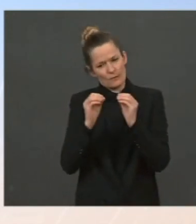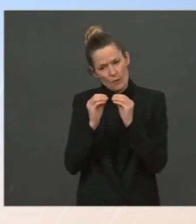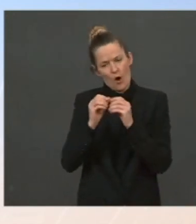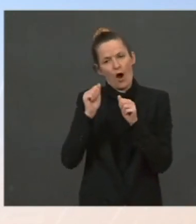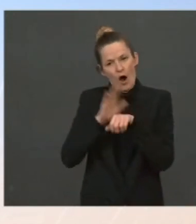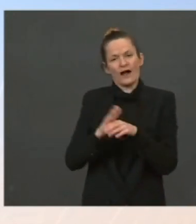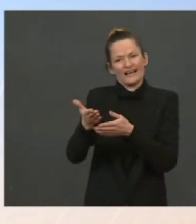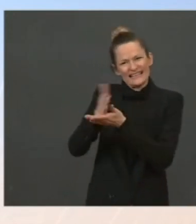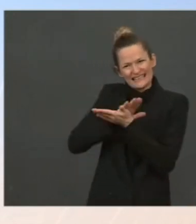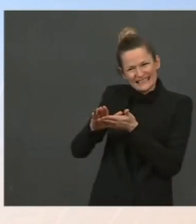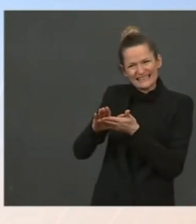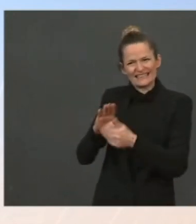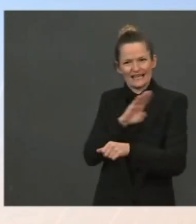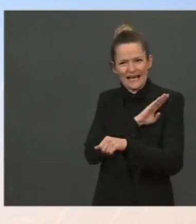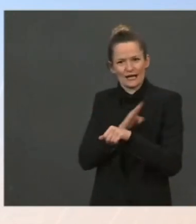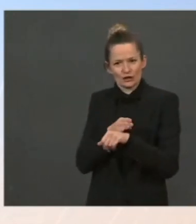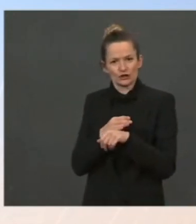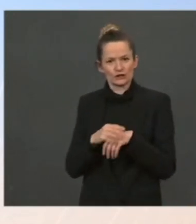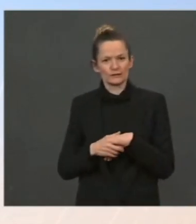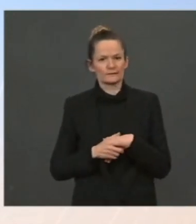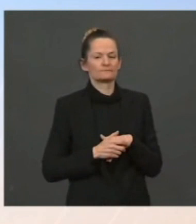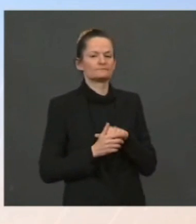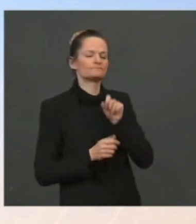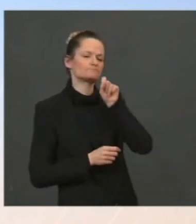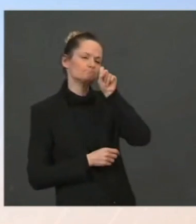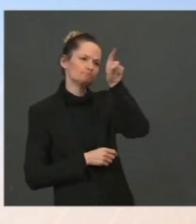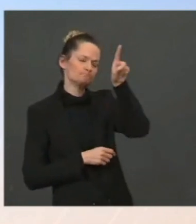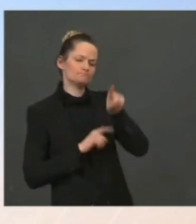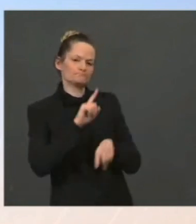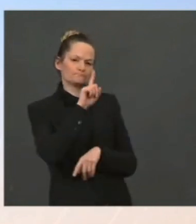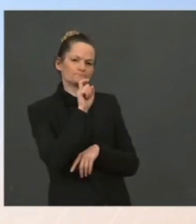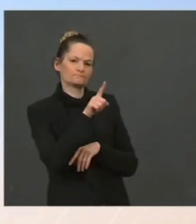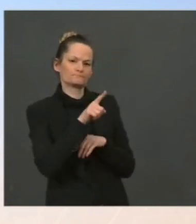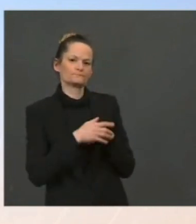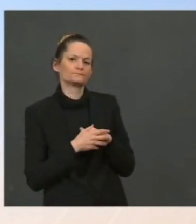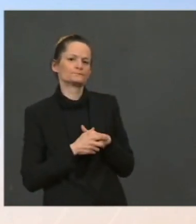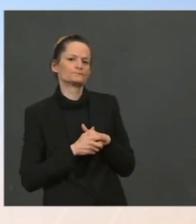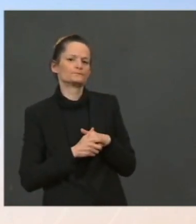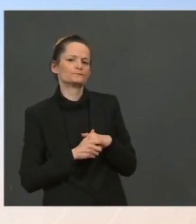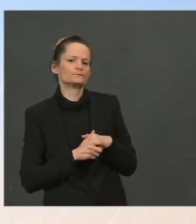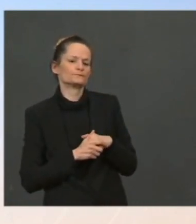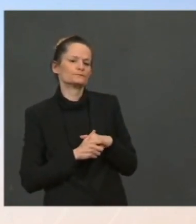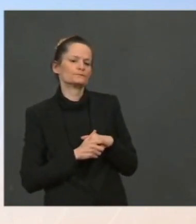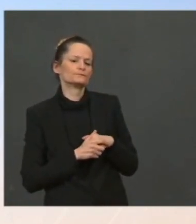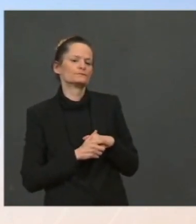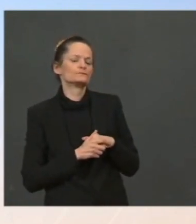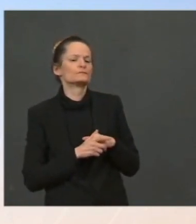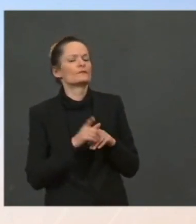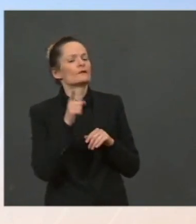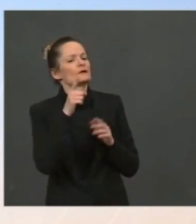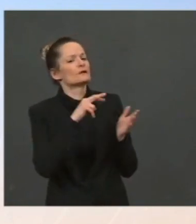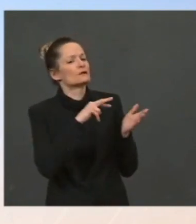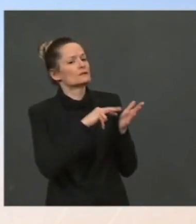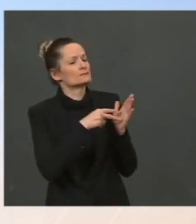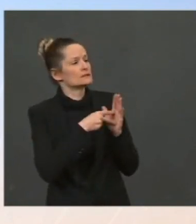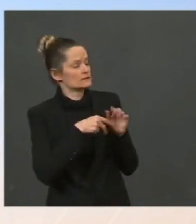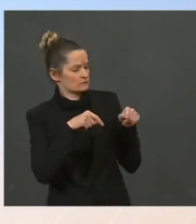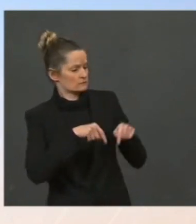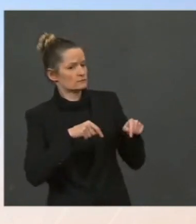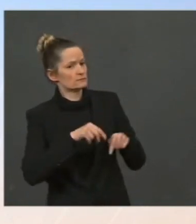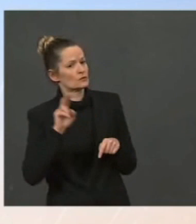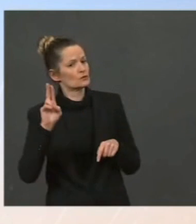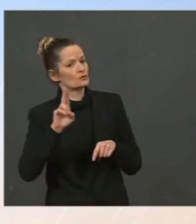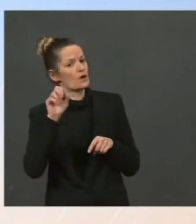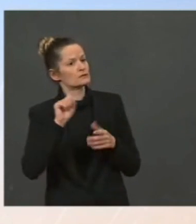just leave them together. Would you say this is like a one-off or will this become policy for the U.S. to rebalance the market in this way whenever